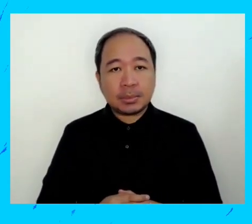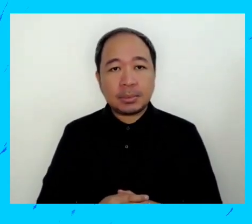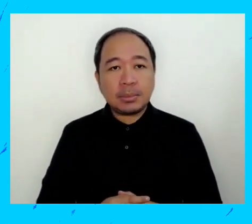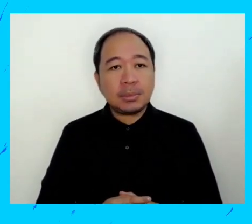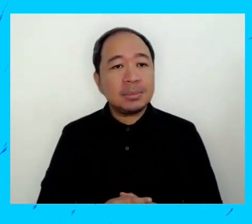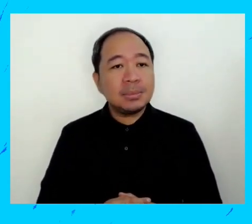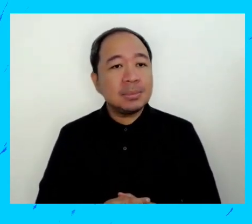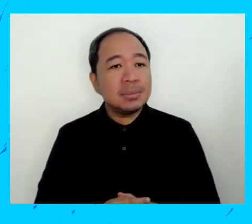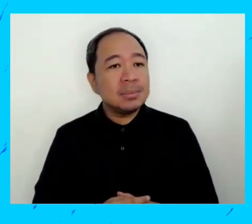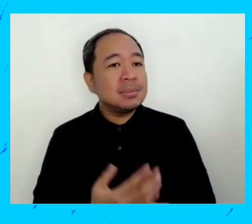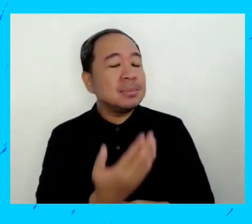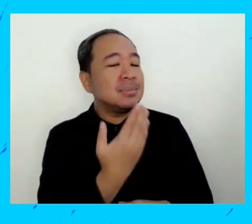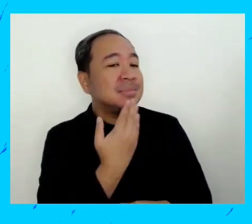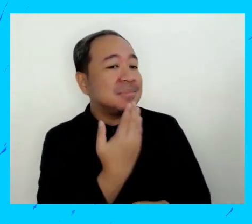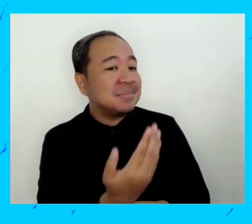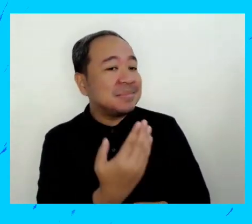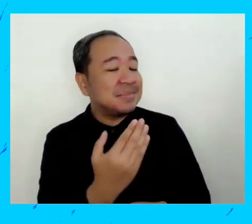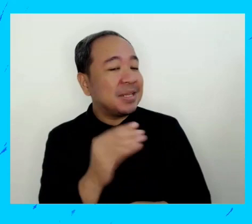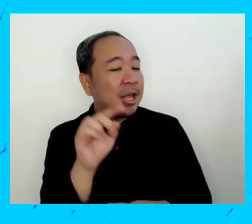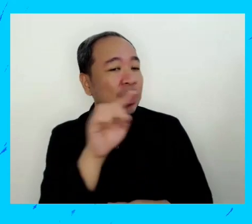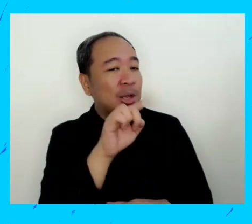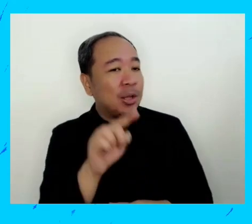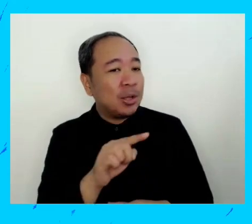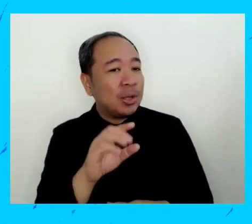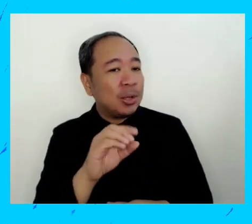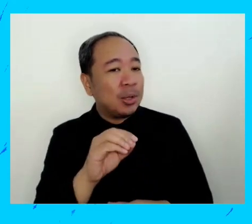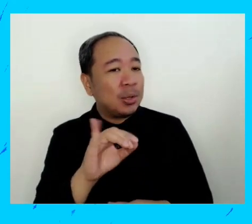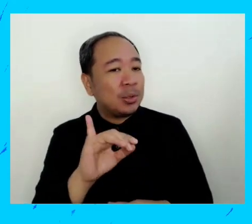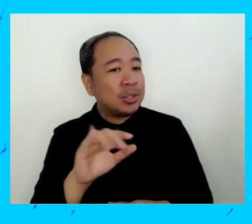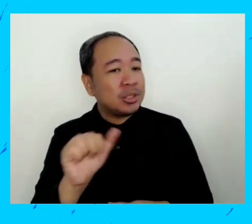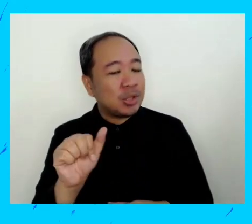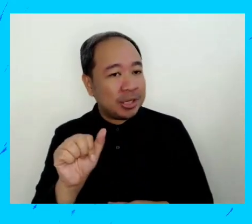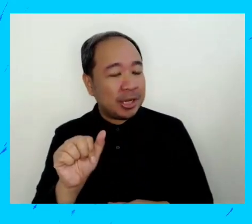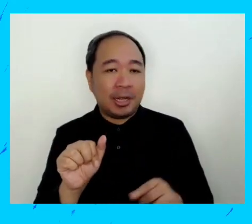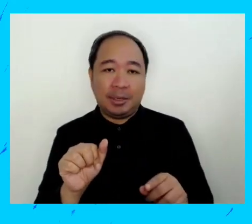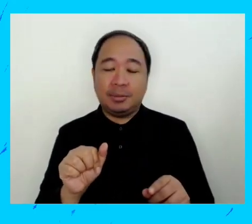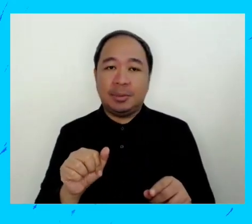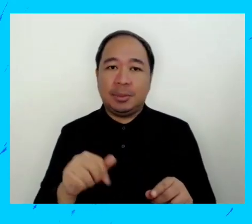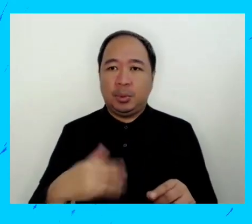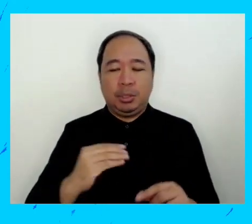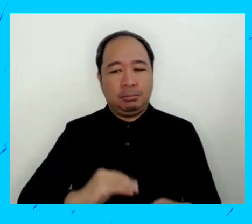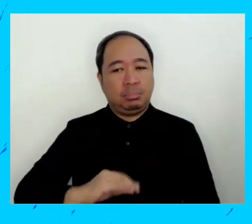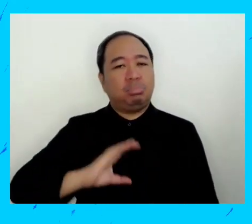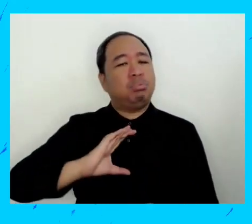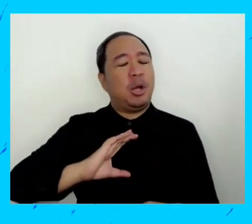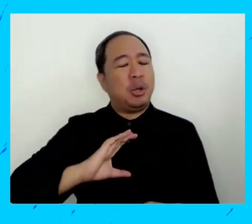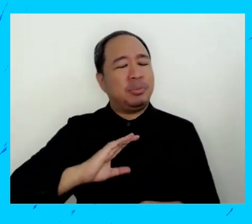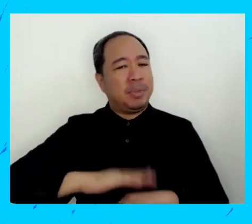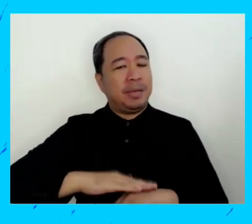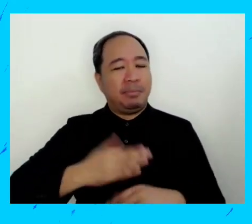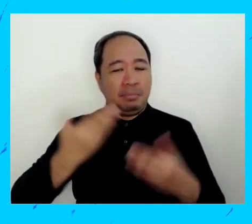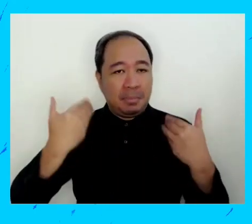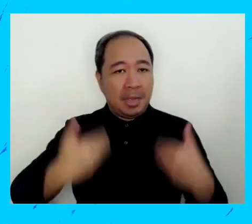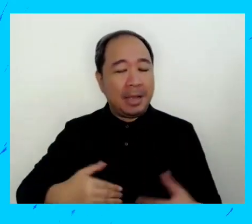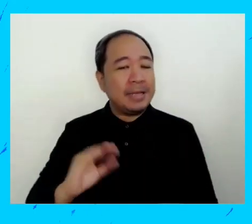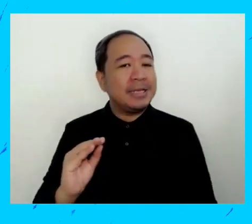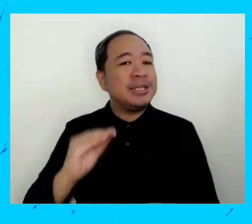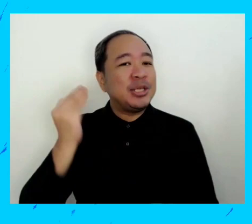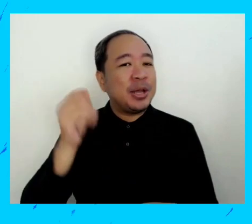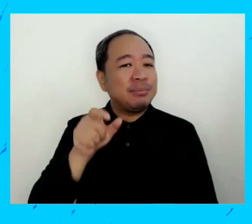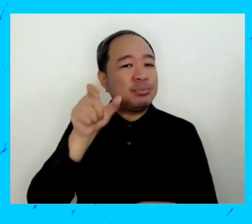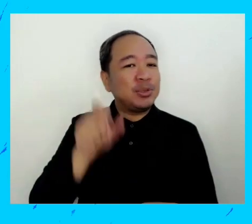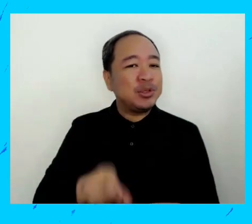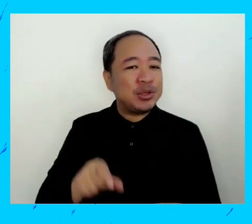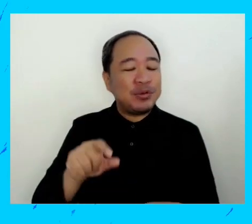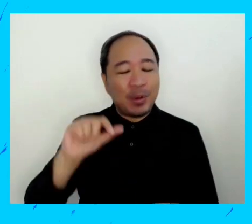Thank you very much for to me. It is such opportunity for young person from India. It